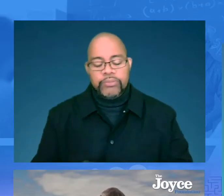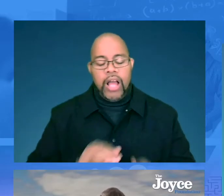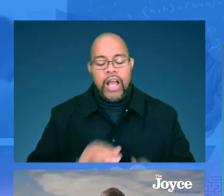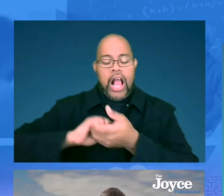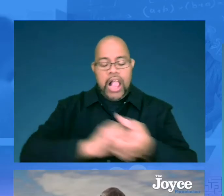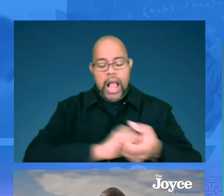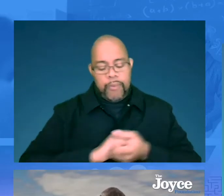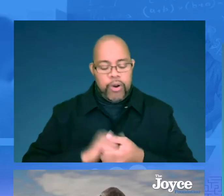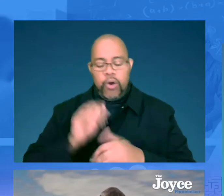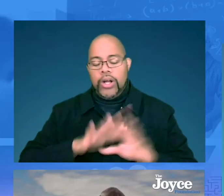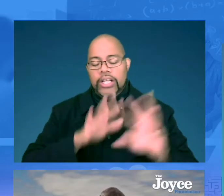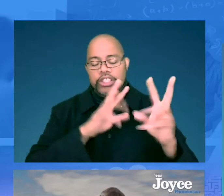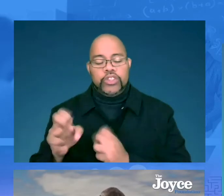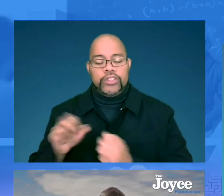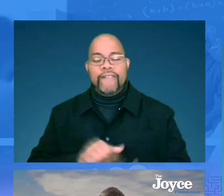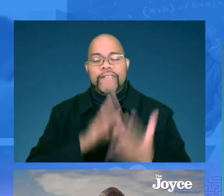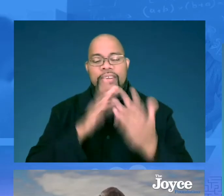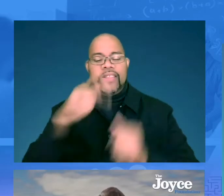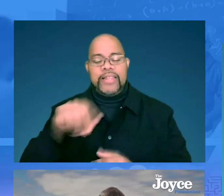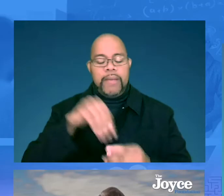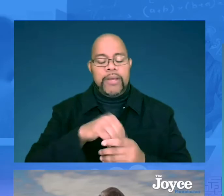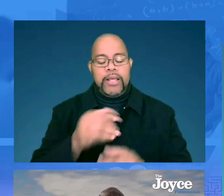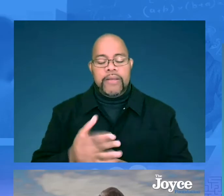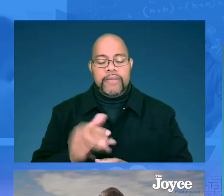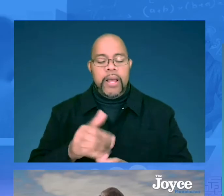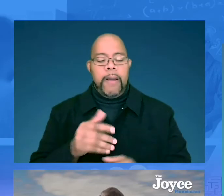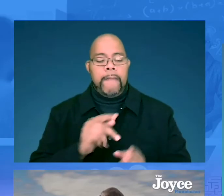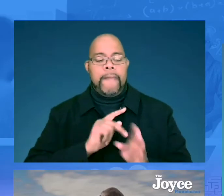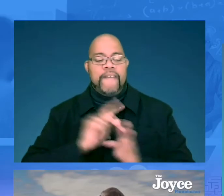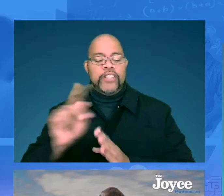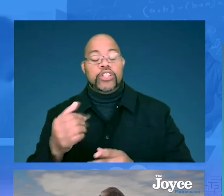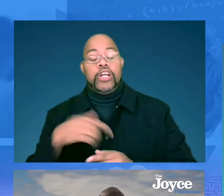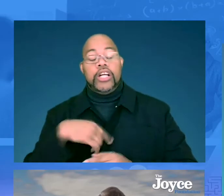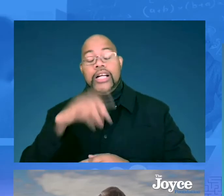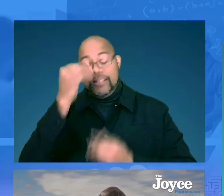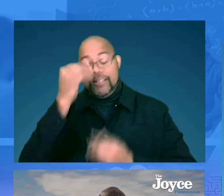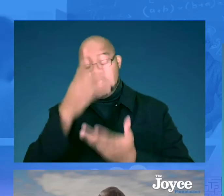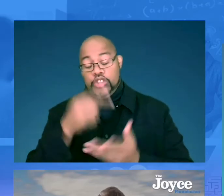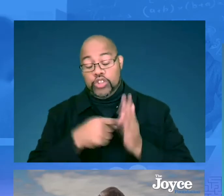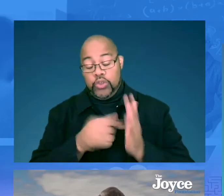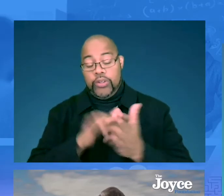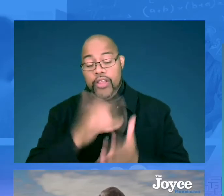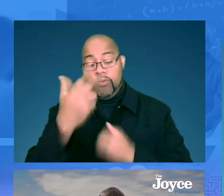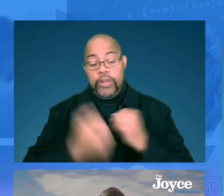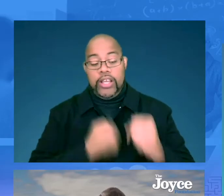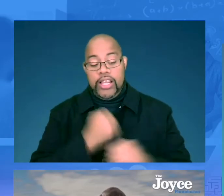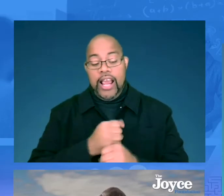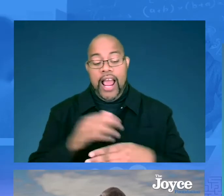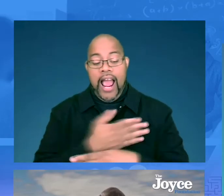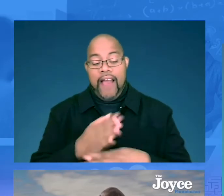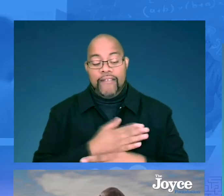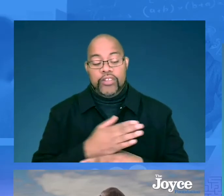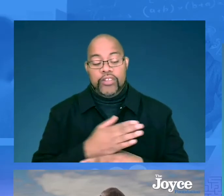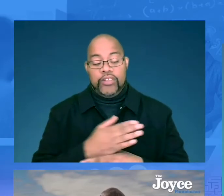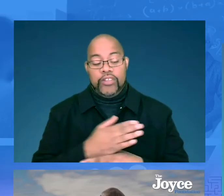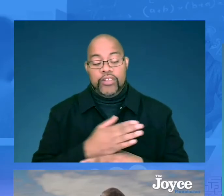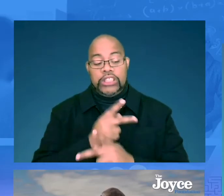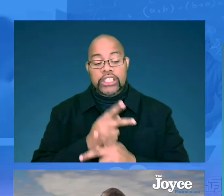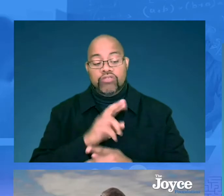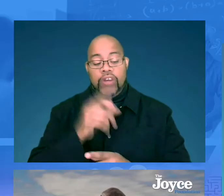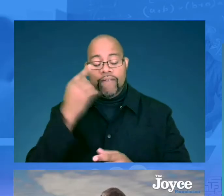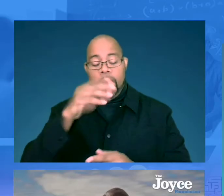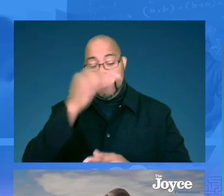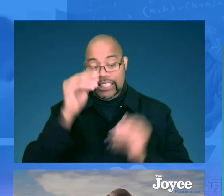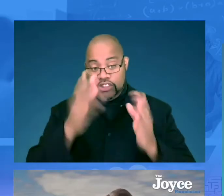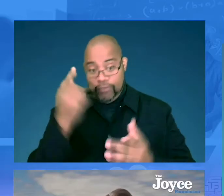convene and collaborate on issues facing them in the profession. Our data shows that three-year average retention